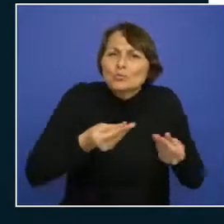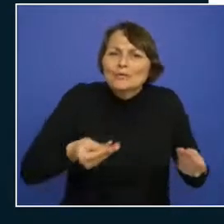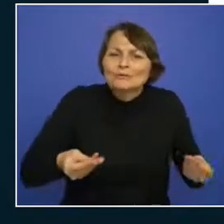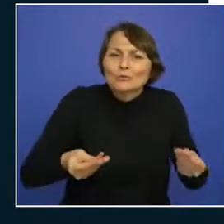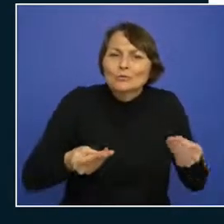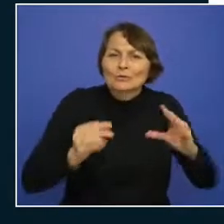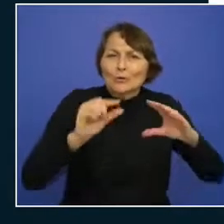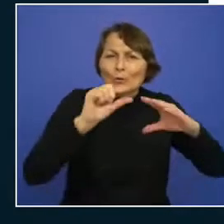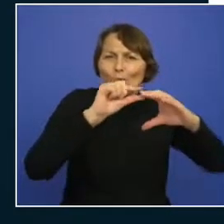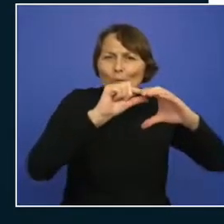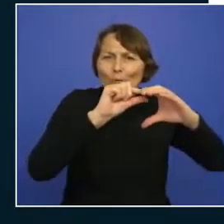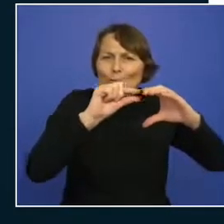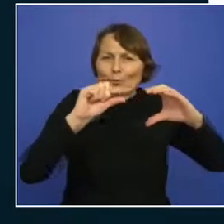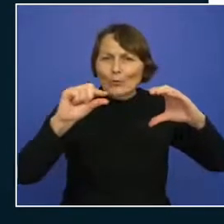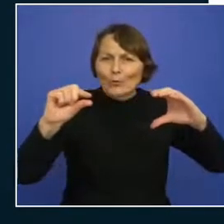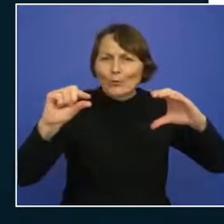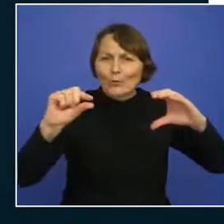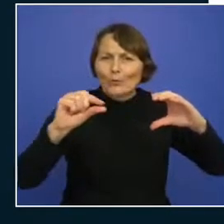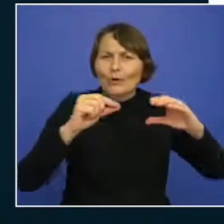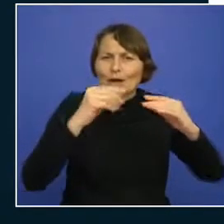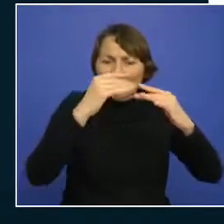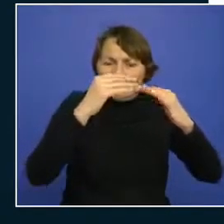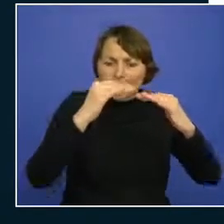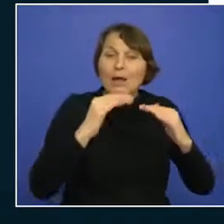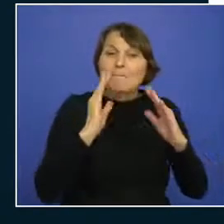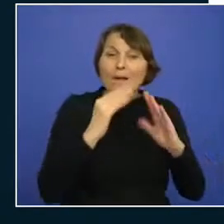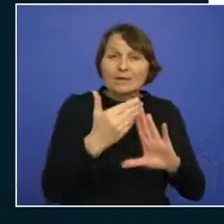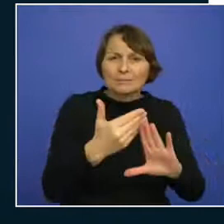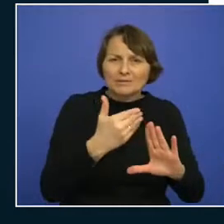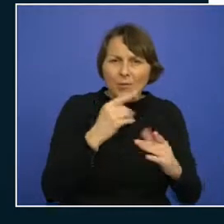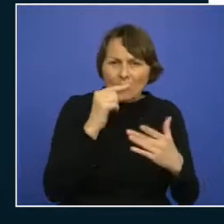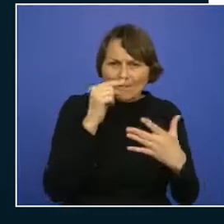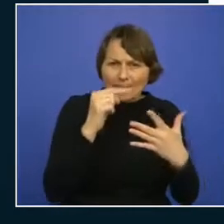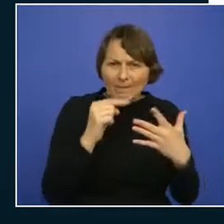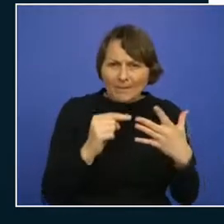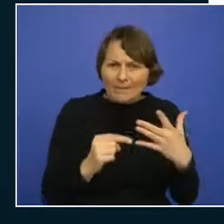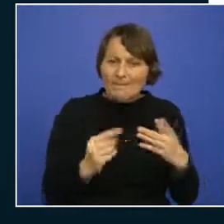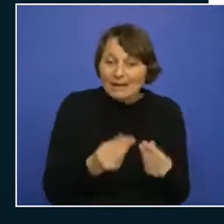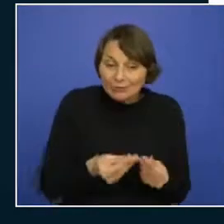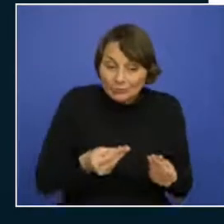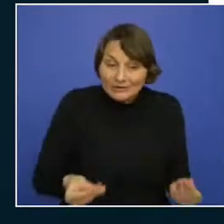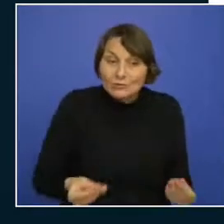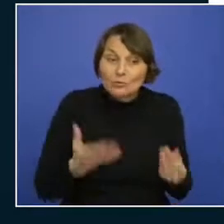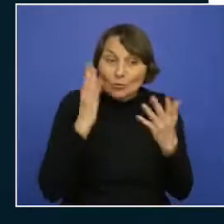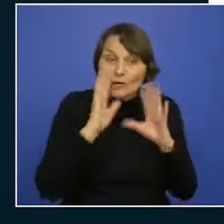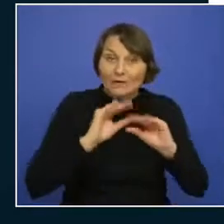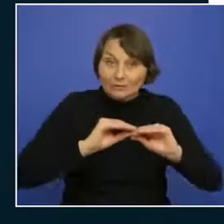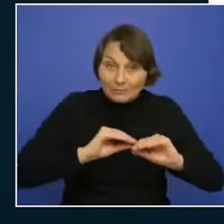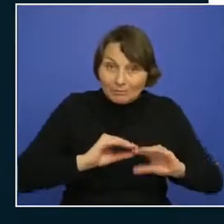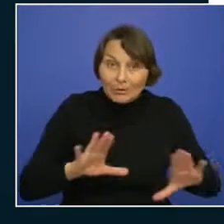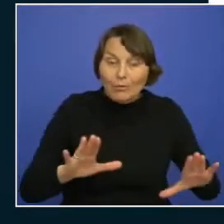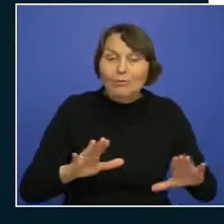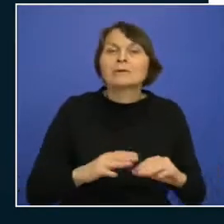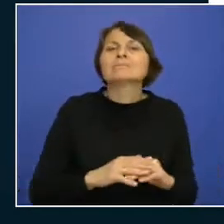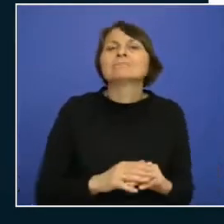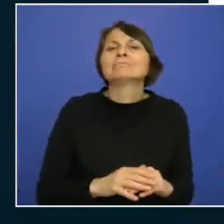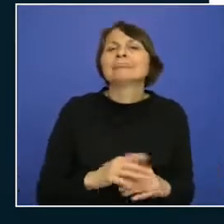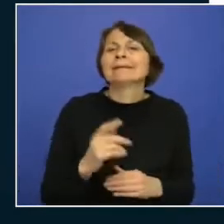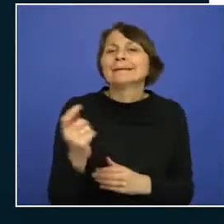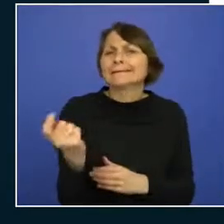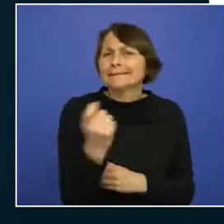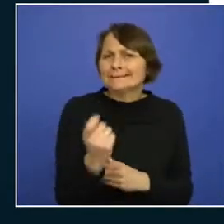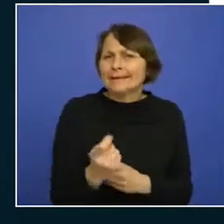through the prerequisites you need the resources we're going to we're going to deploy the design recipe itself